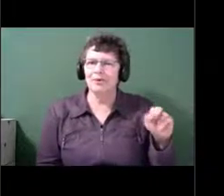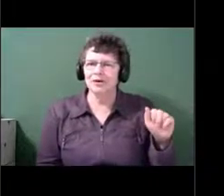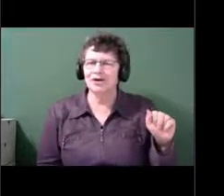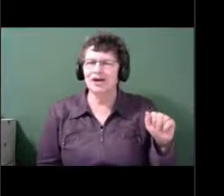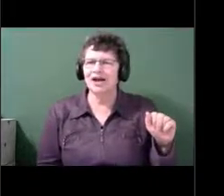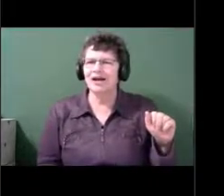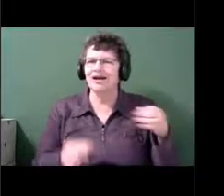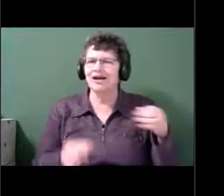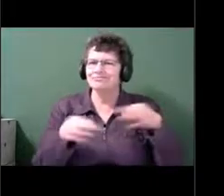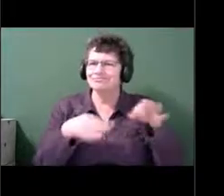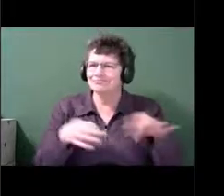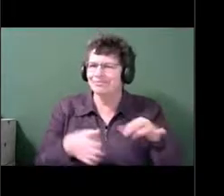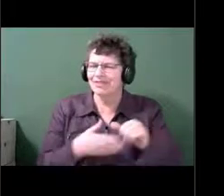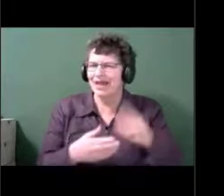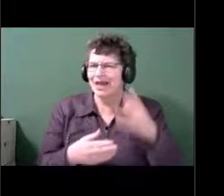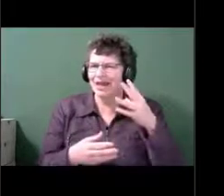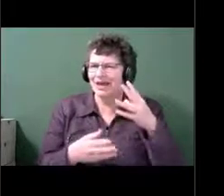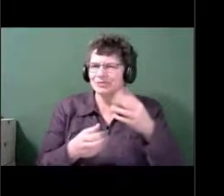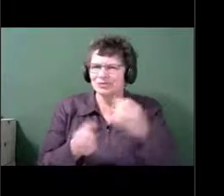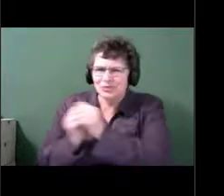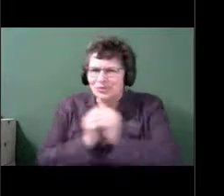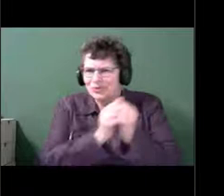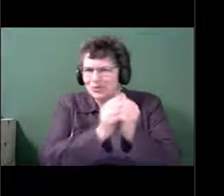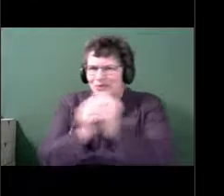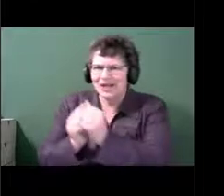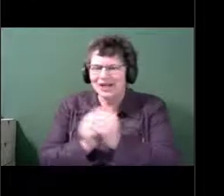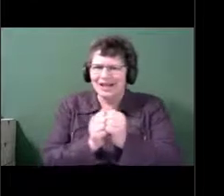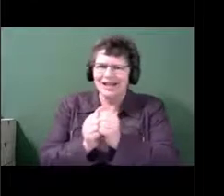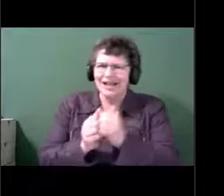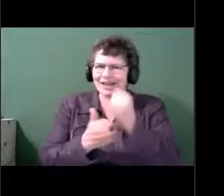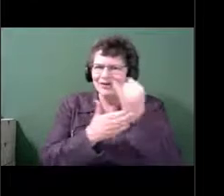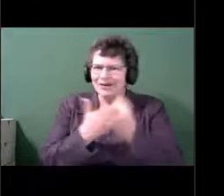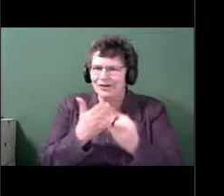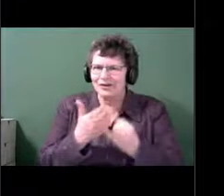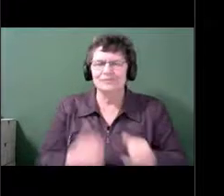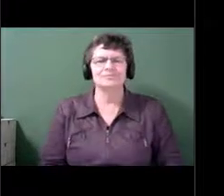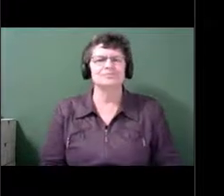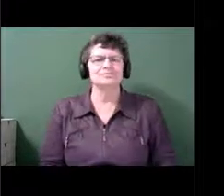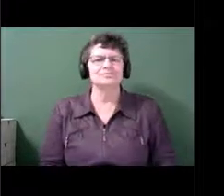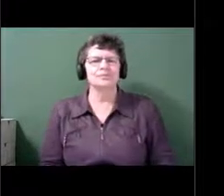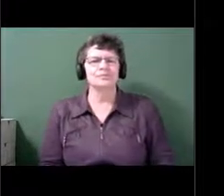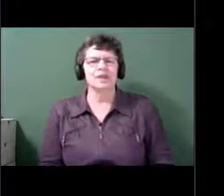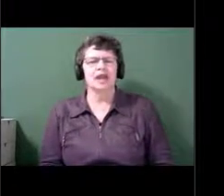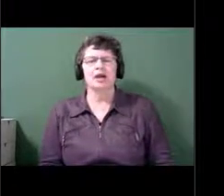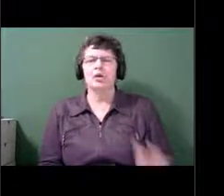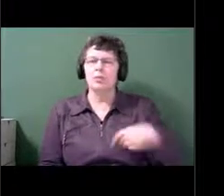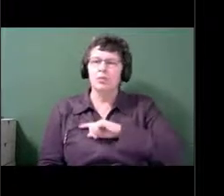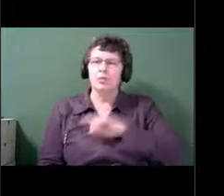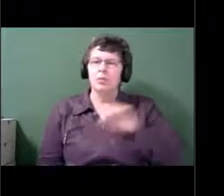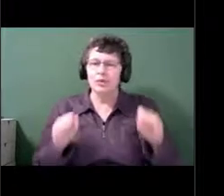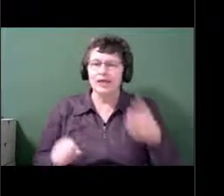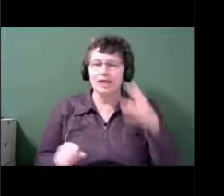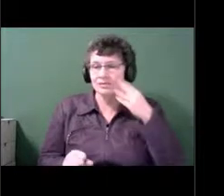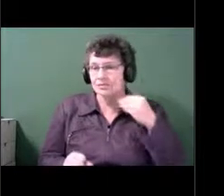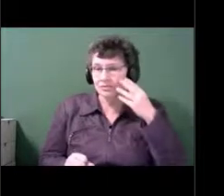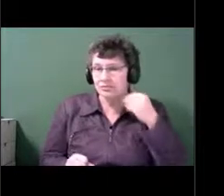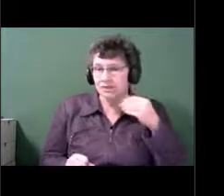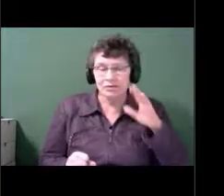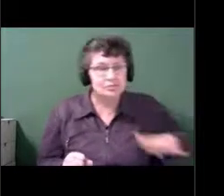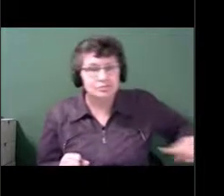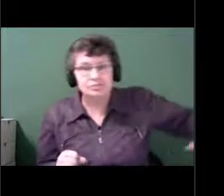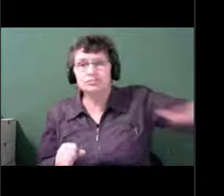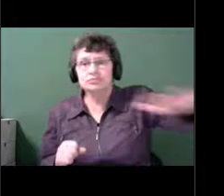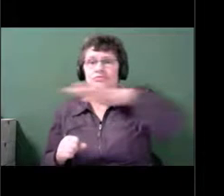experience our environment. We know if the doorbells ringing, we know if a bird is singing, or